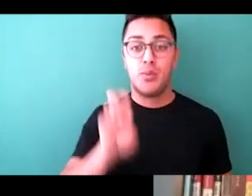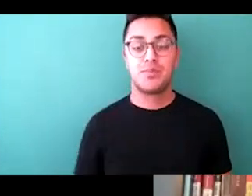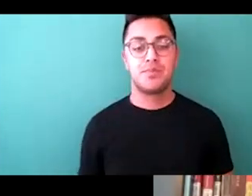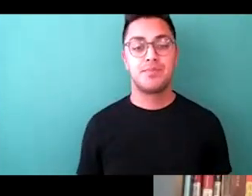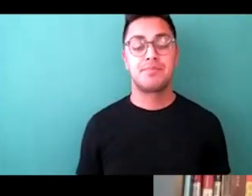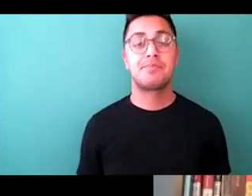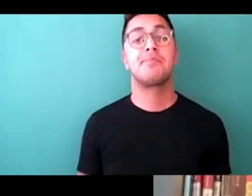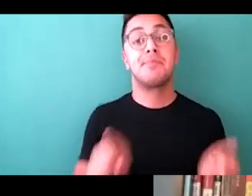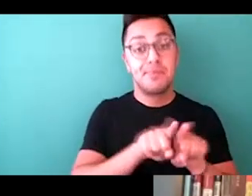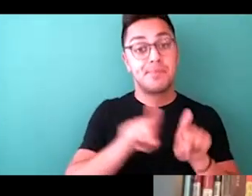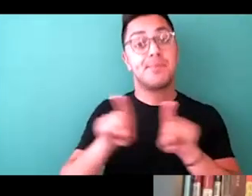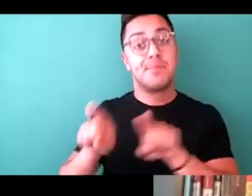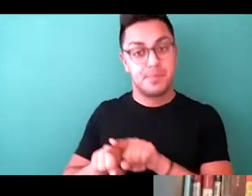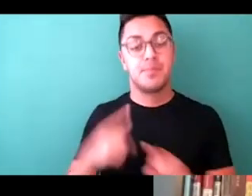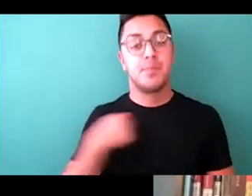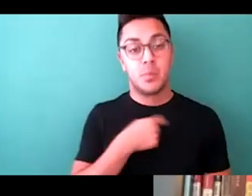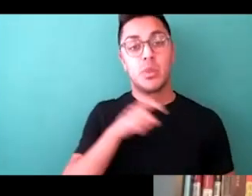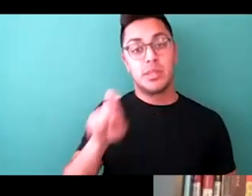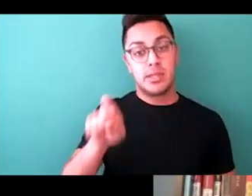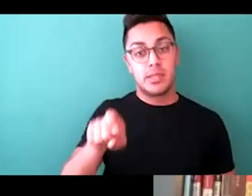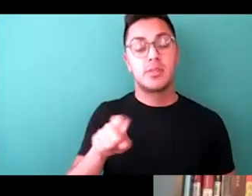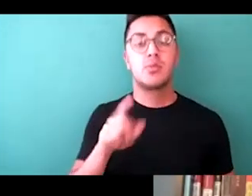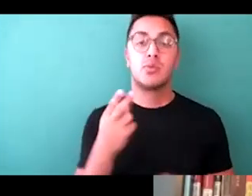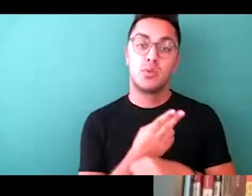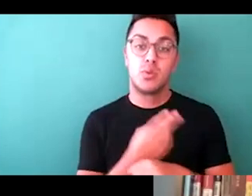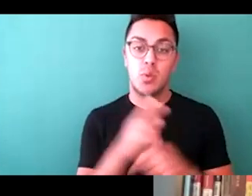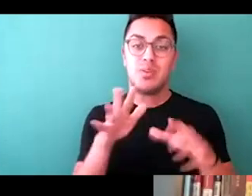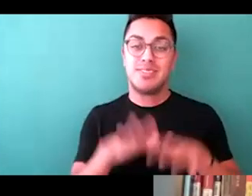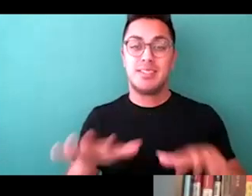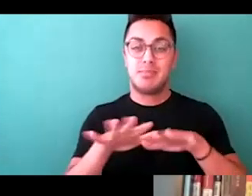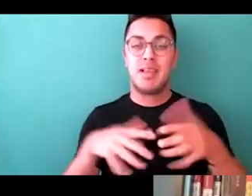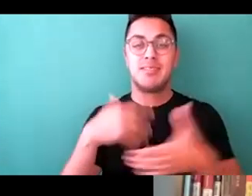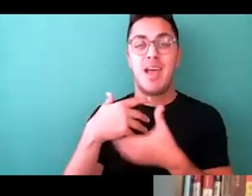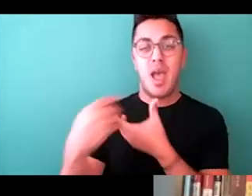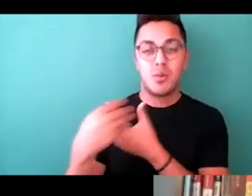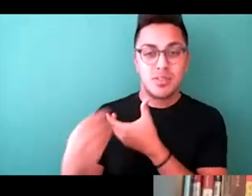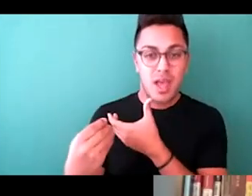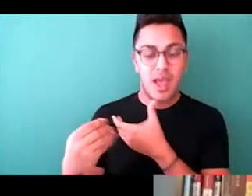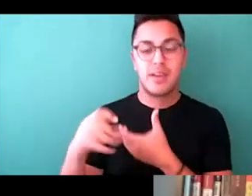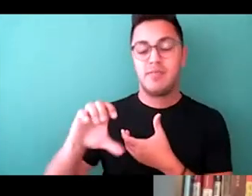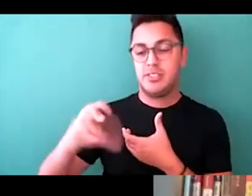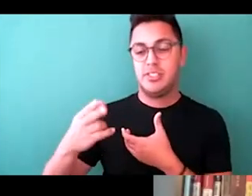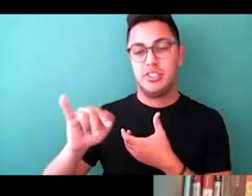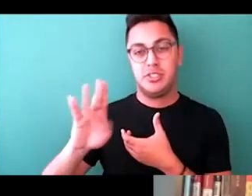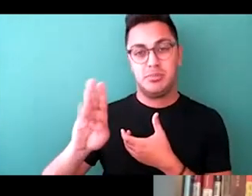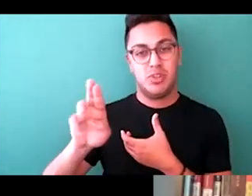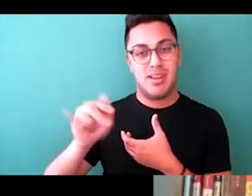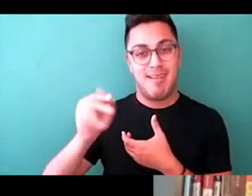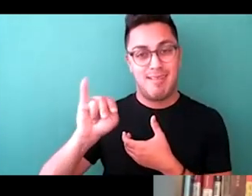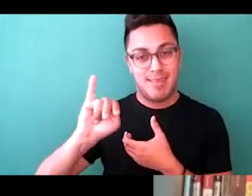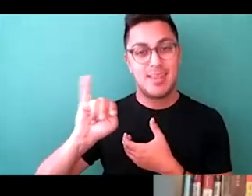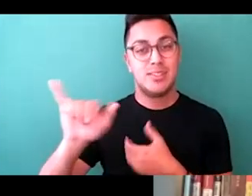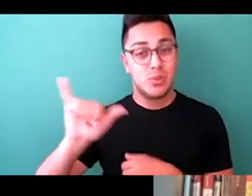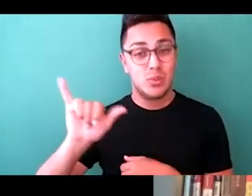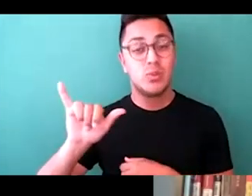needed to actually use the space outside of Cipriani's as well. On the street,